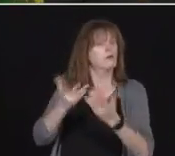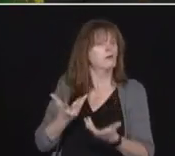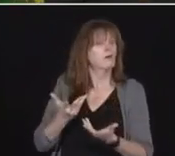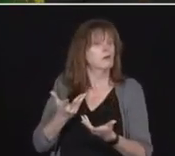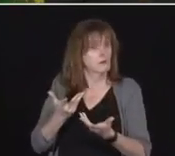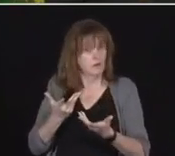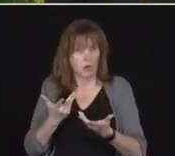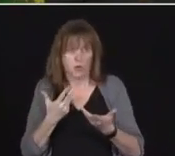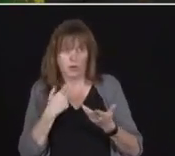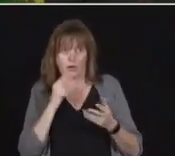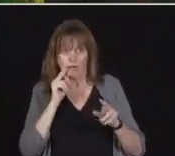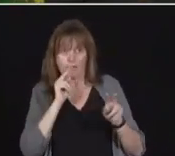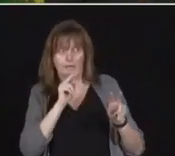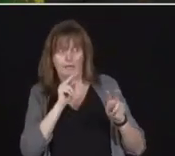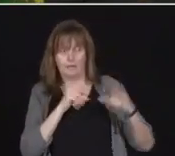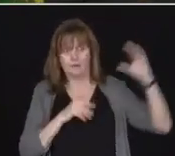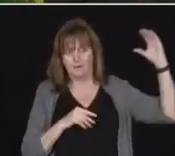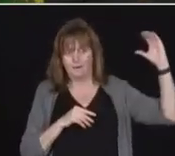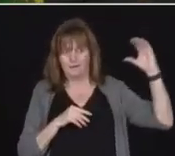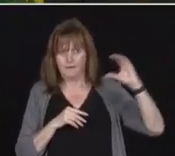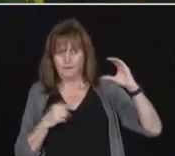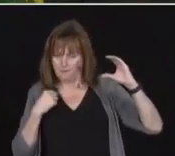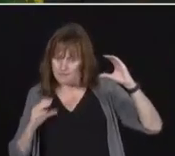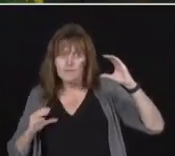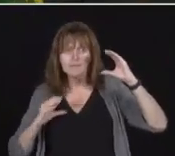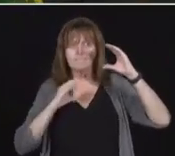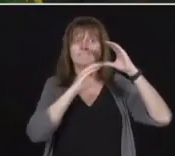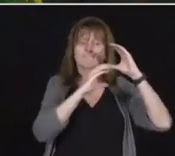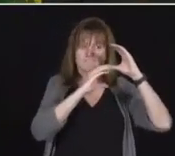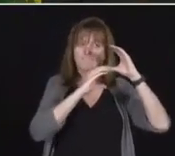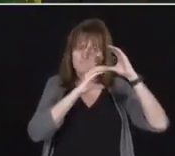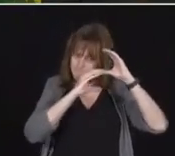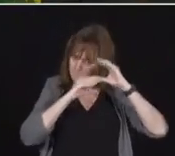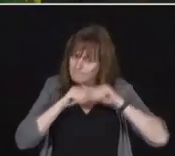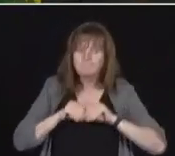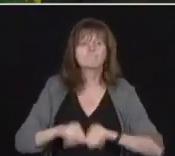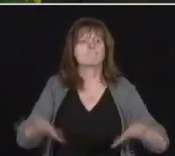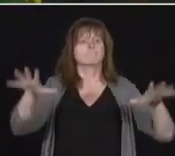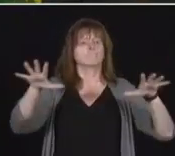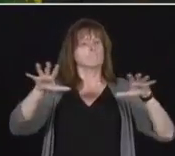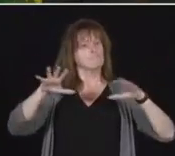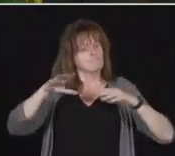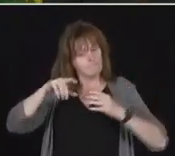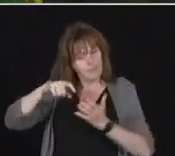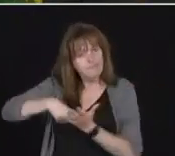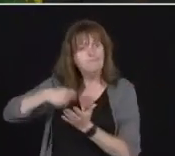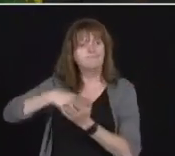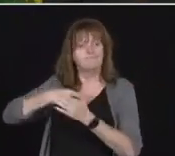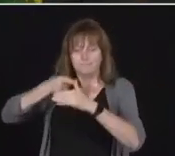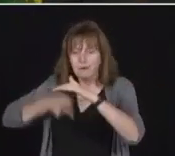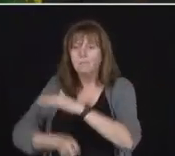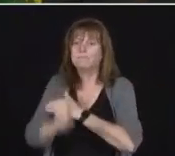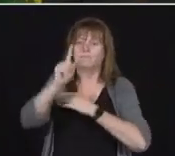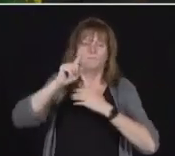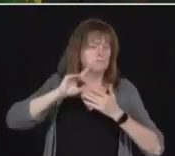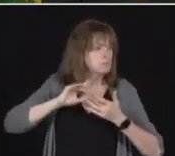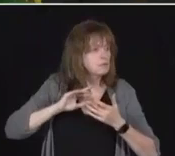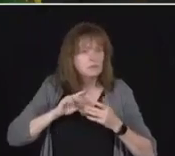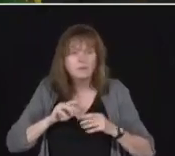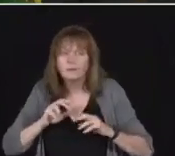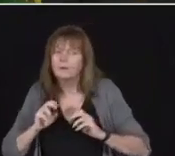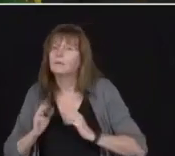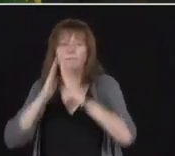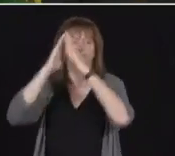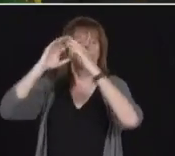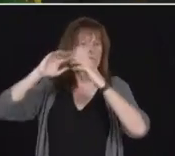investments with the province, with my colleague, Minister Scott, to get those dollars out the door. Let's get every student, every family and every community connected to the internet.